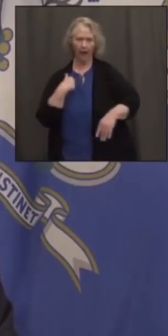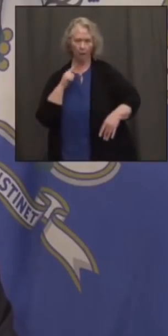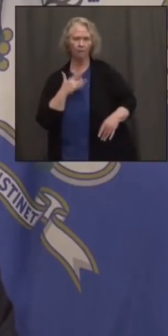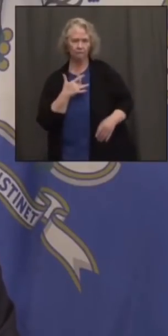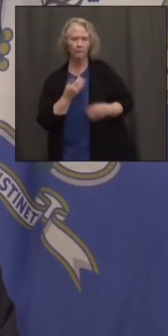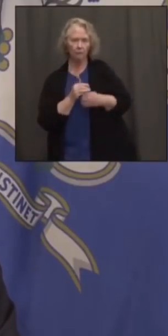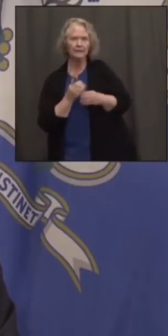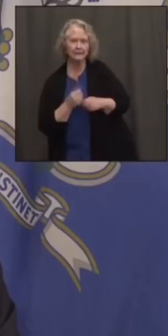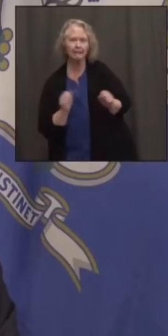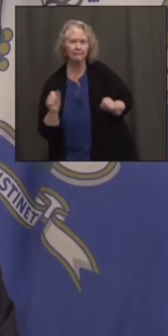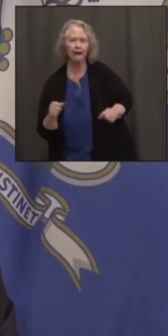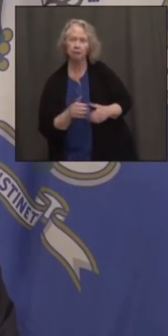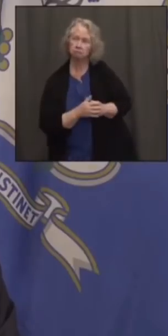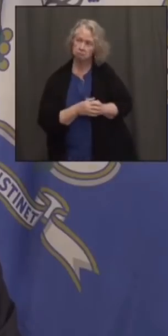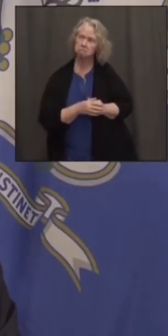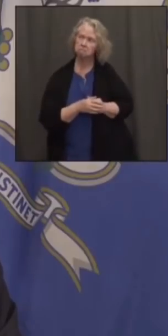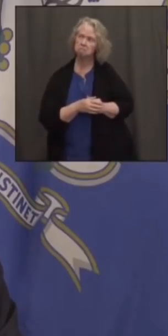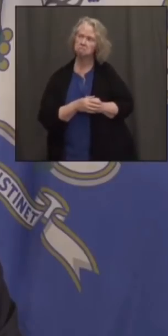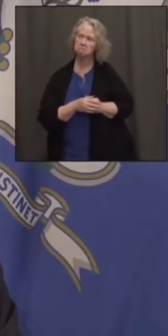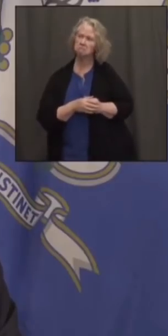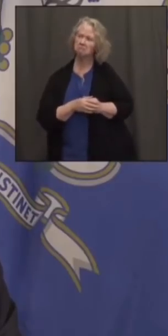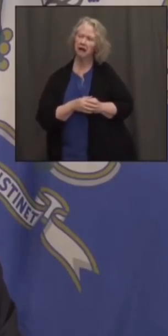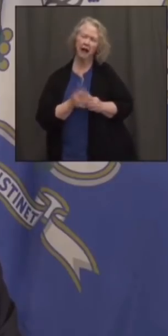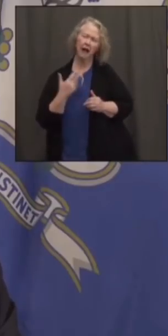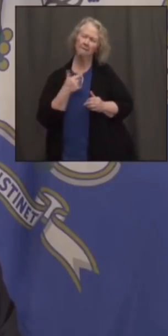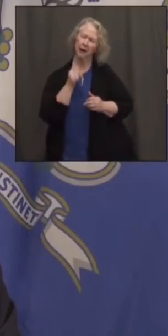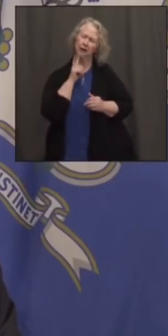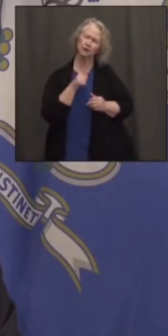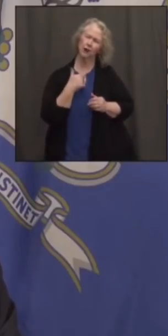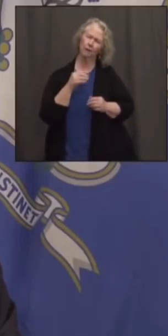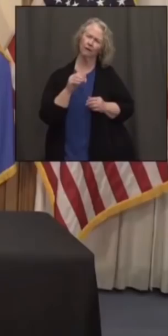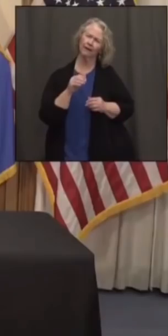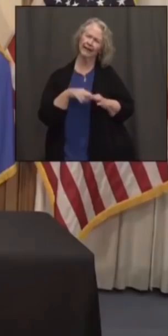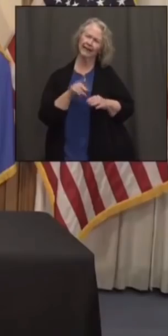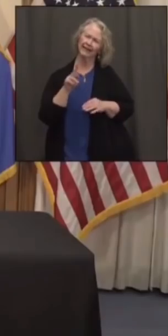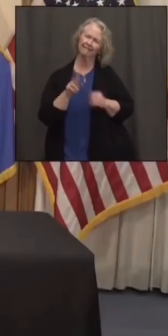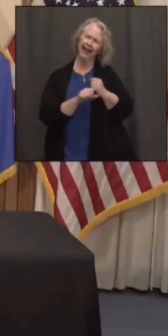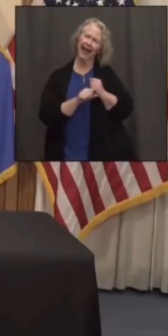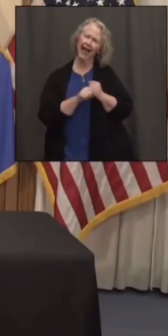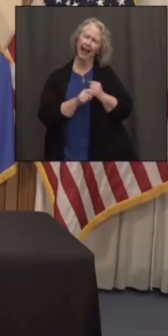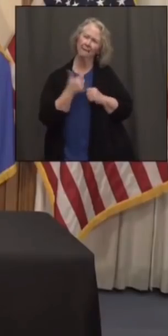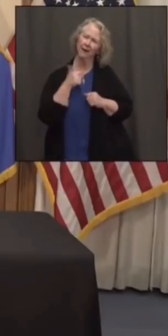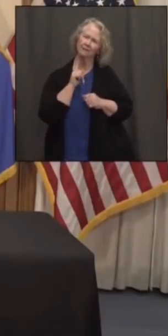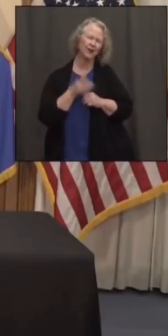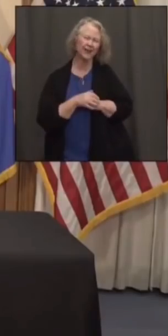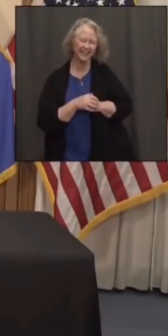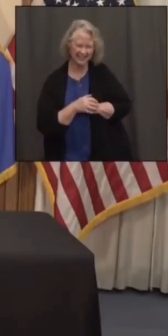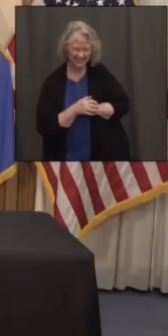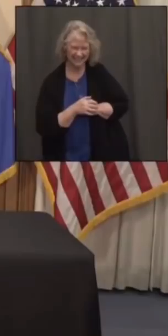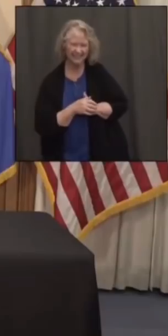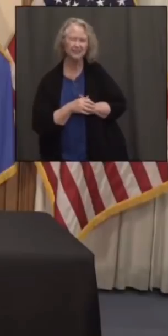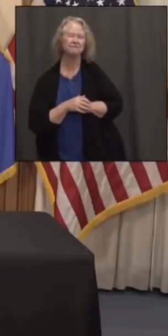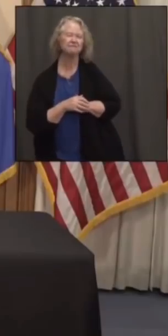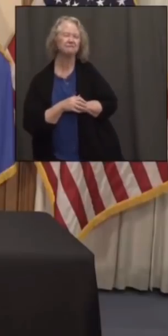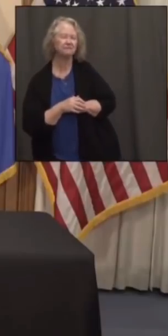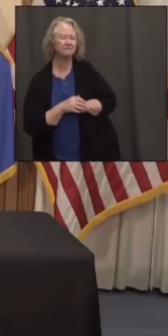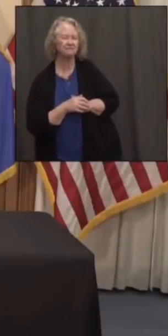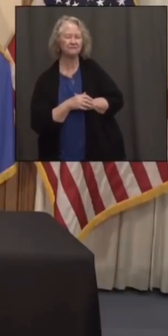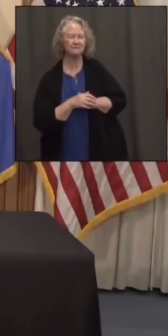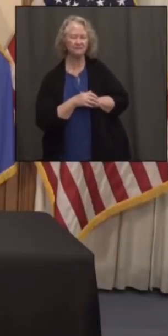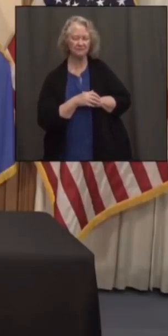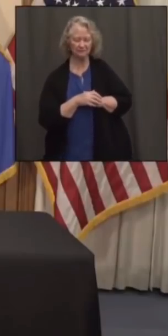And so I think, I'm not sure I'll put that right in the TV ad though, Paul. Okay, fair enough. And, you know,